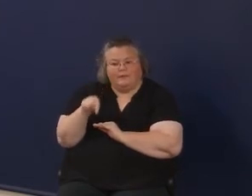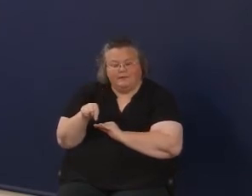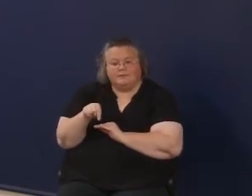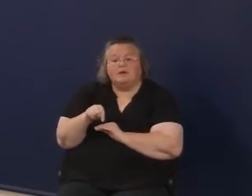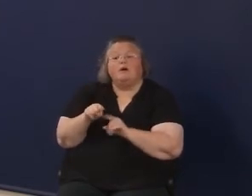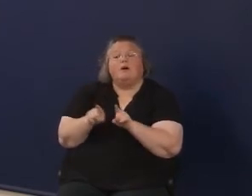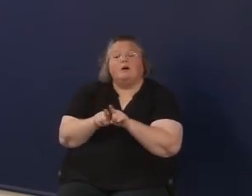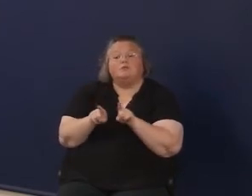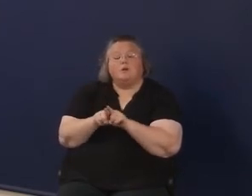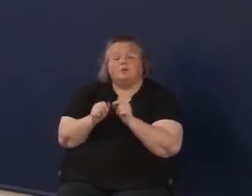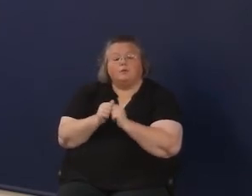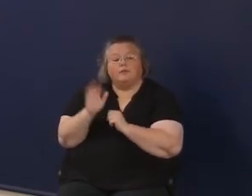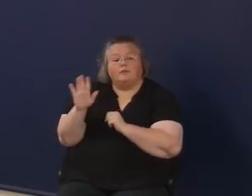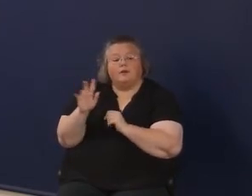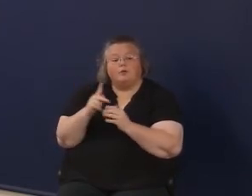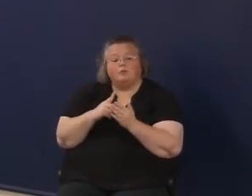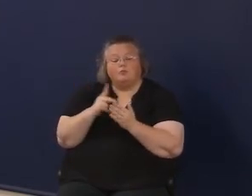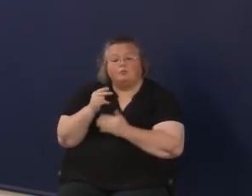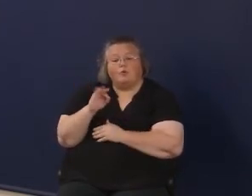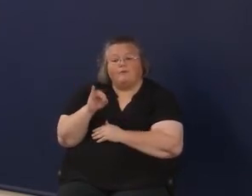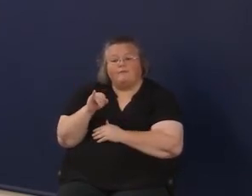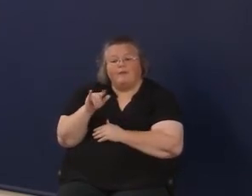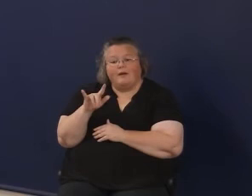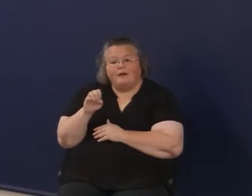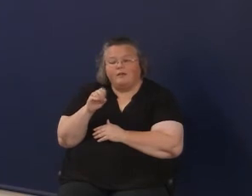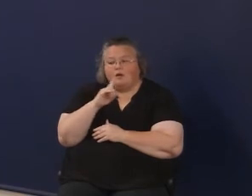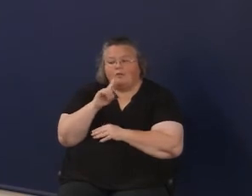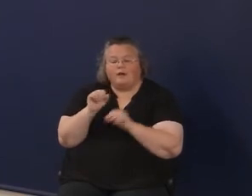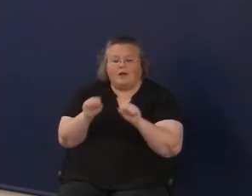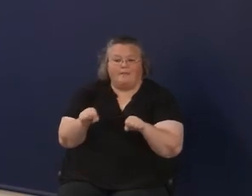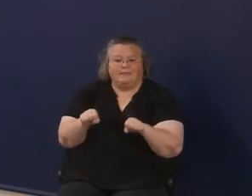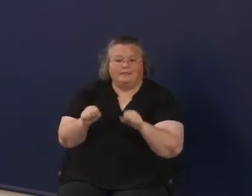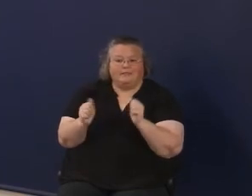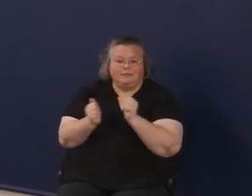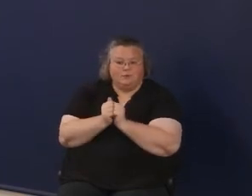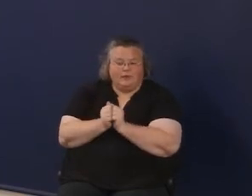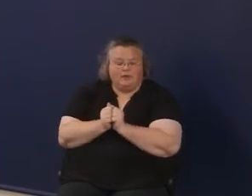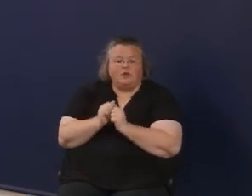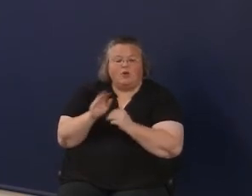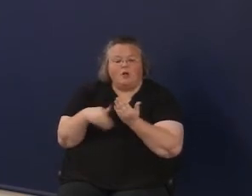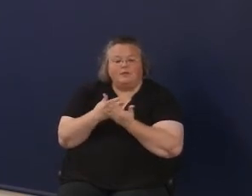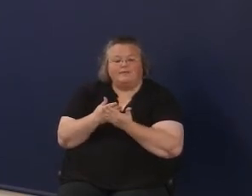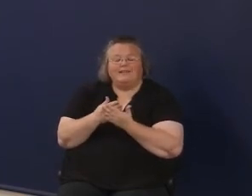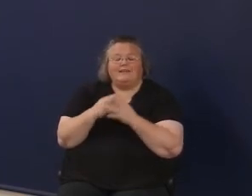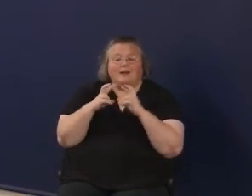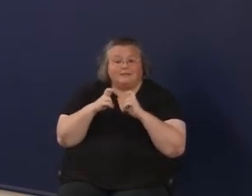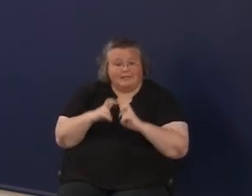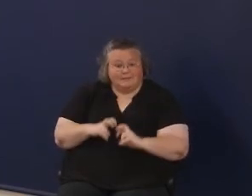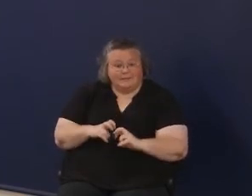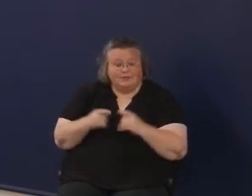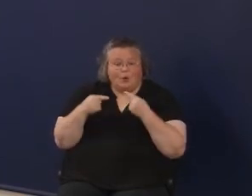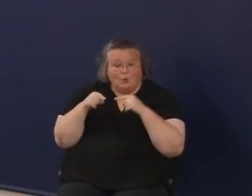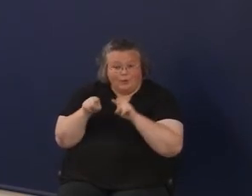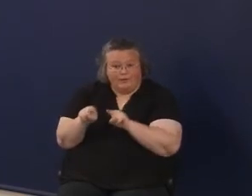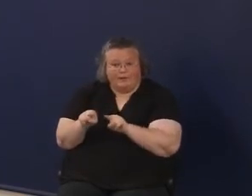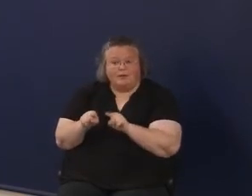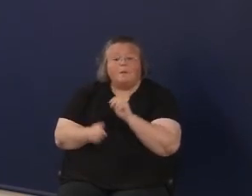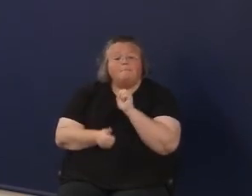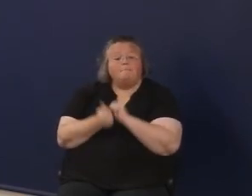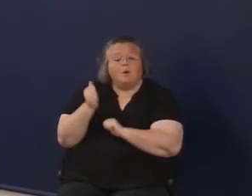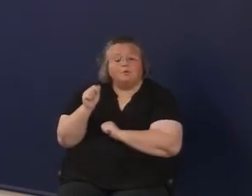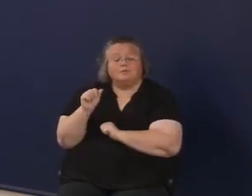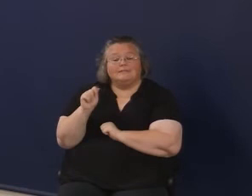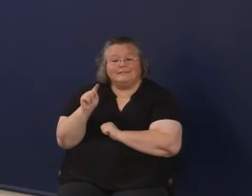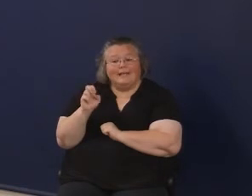advancing with their profile is the competencies that go with it and all the assessments that go with it. I would say most states